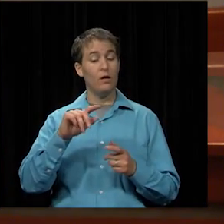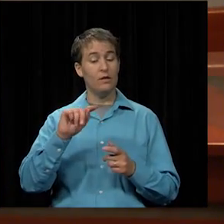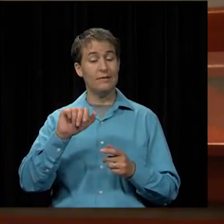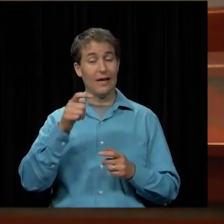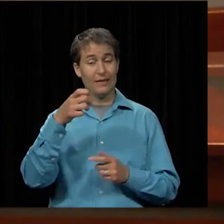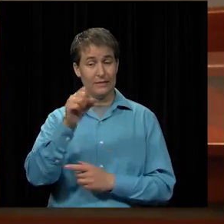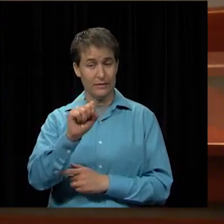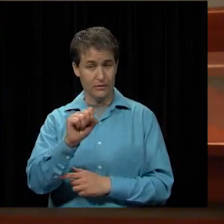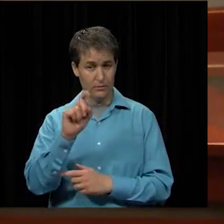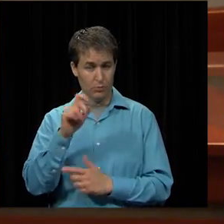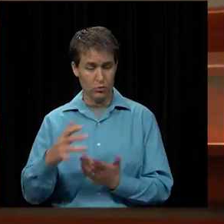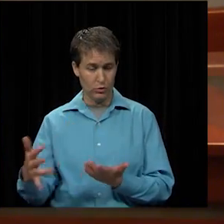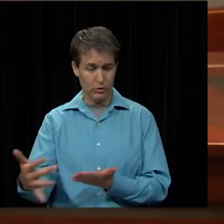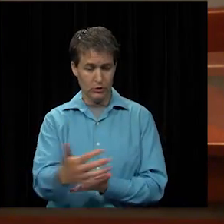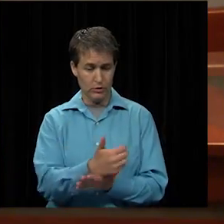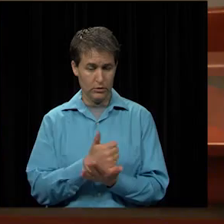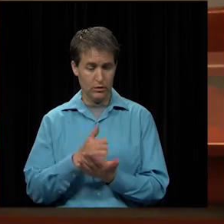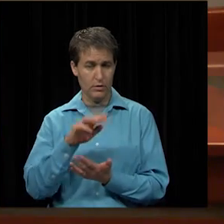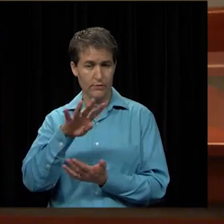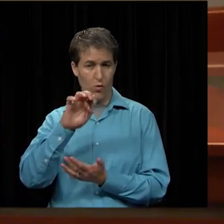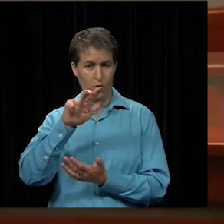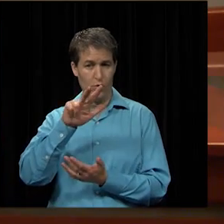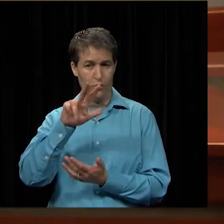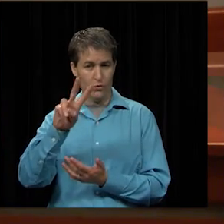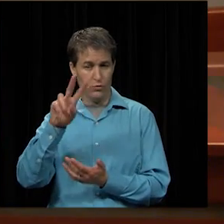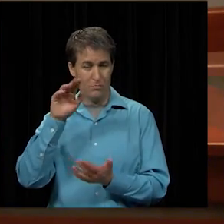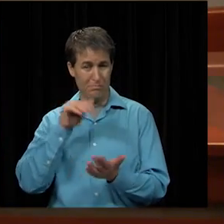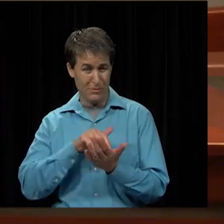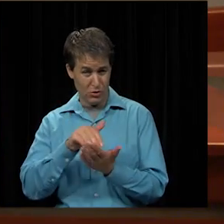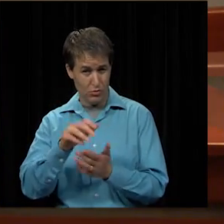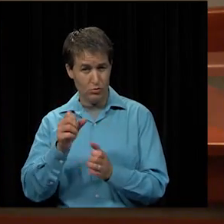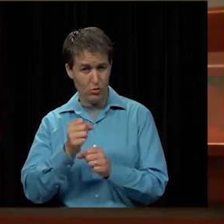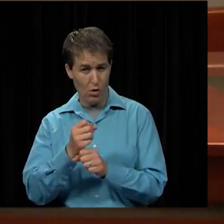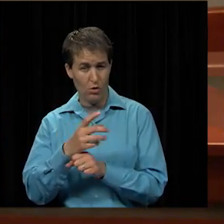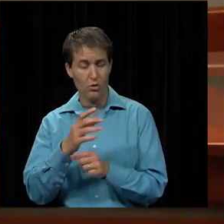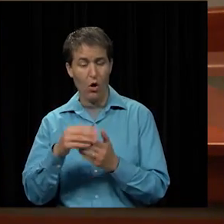supposed to bring in $432 million this next year.